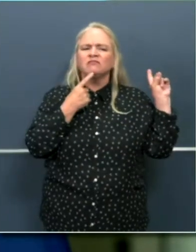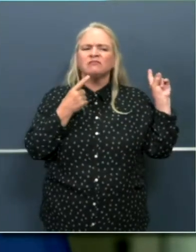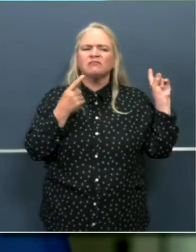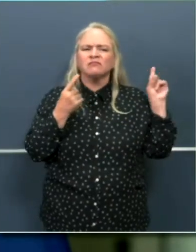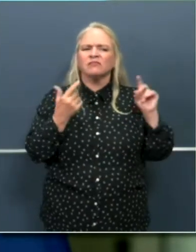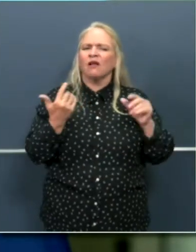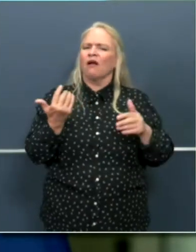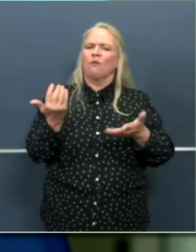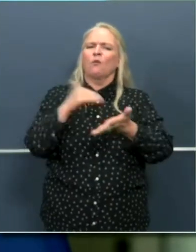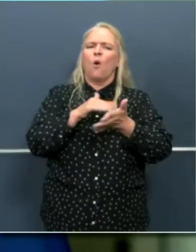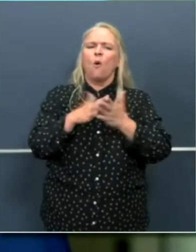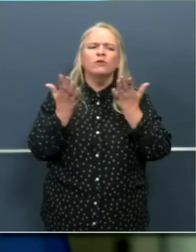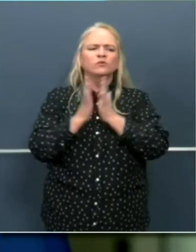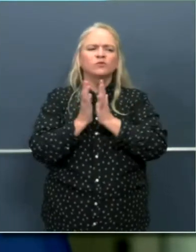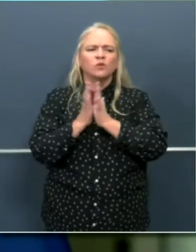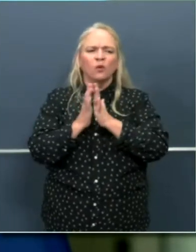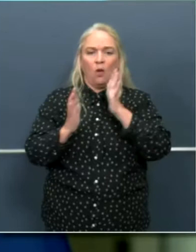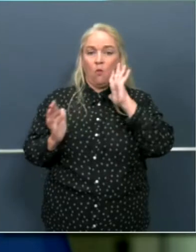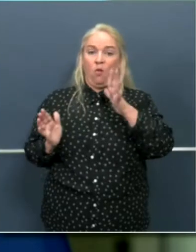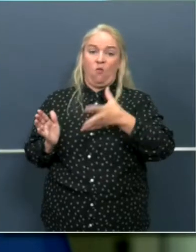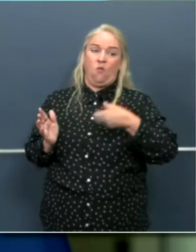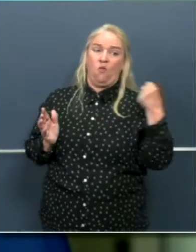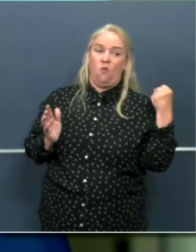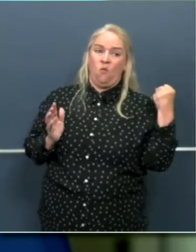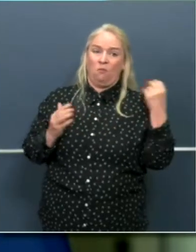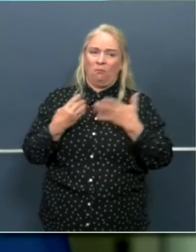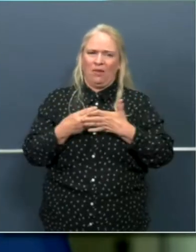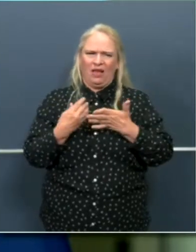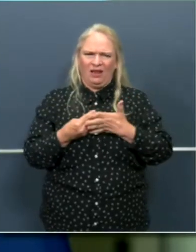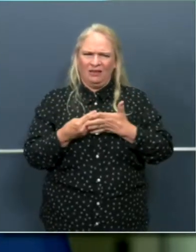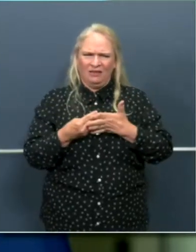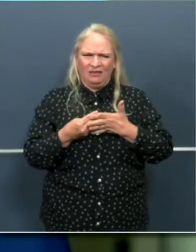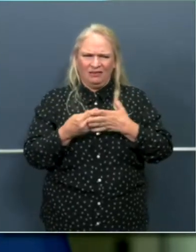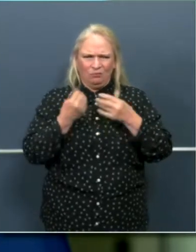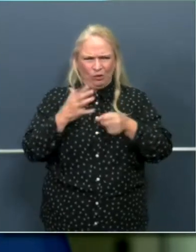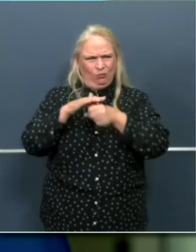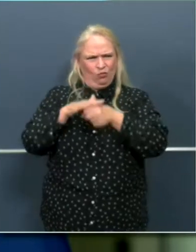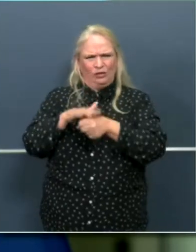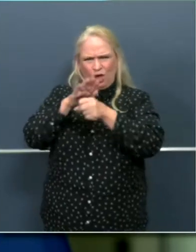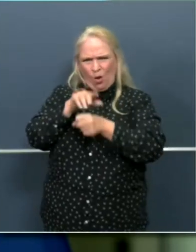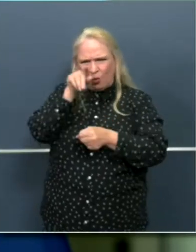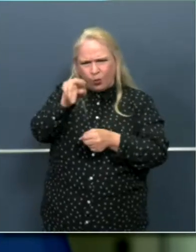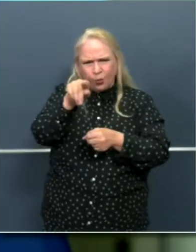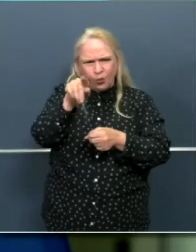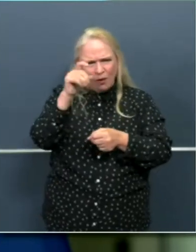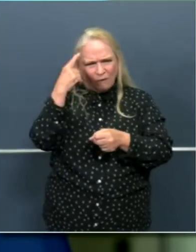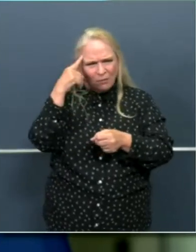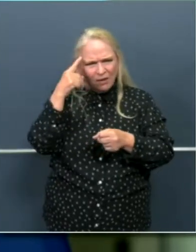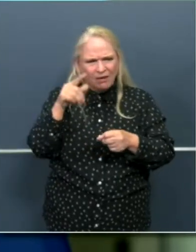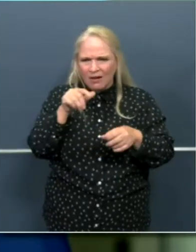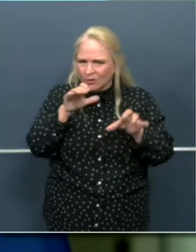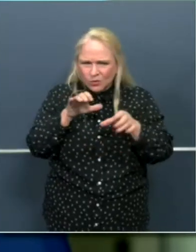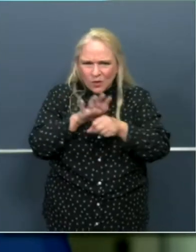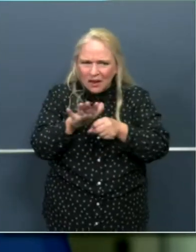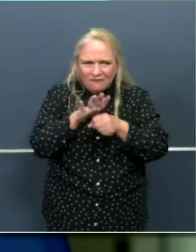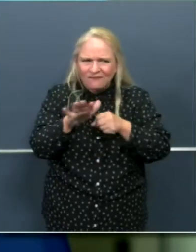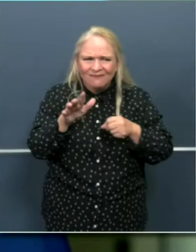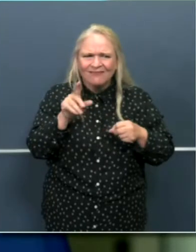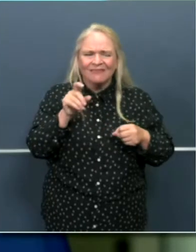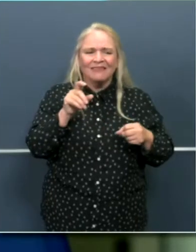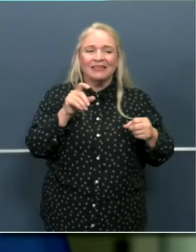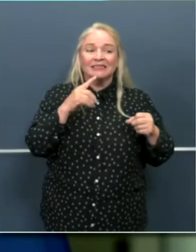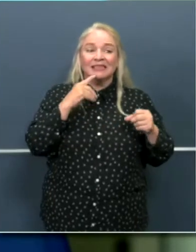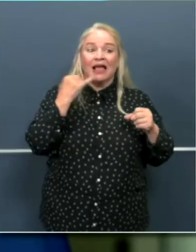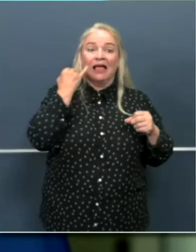that he could withhold funding from states that don't do enough and pressure governors. The vice president on the other hand said that they could reward states that reopen with funding. So